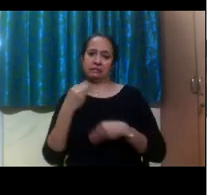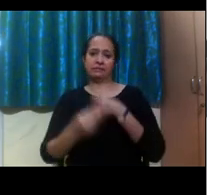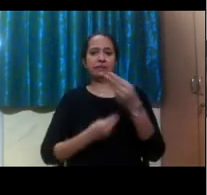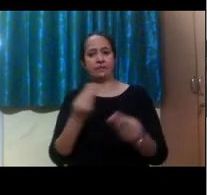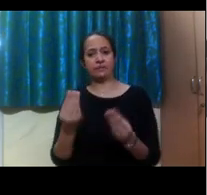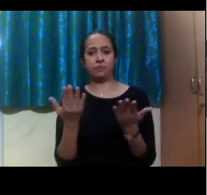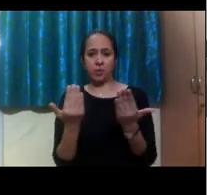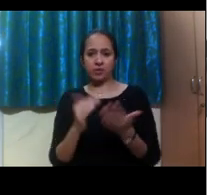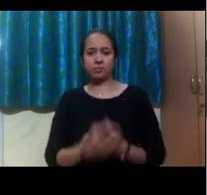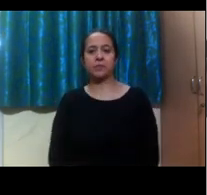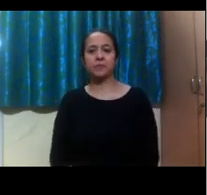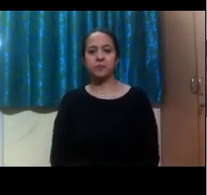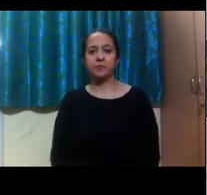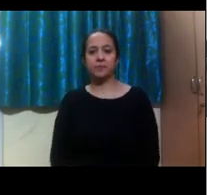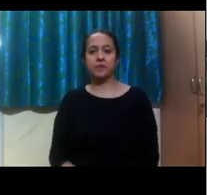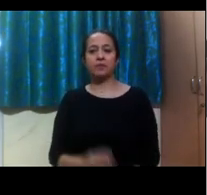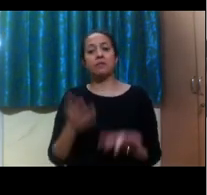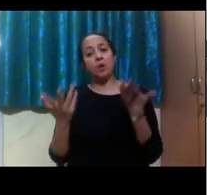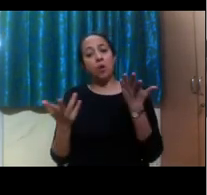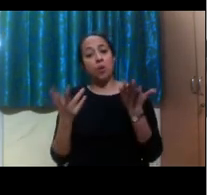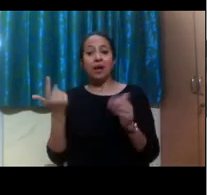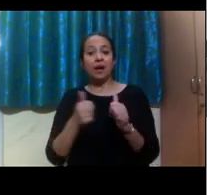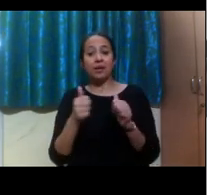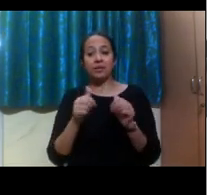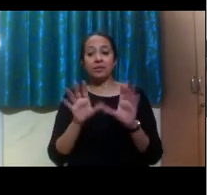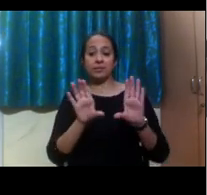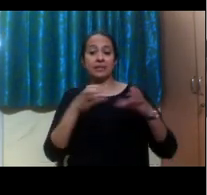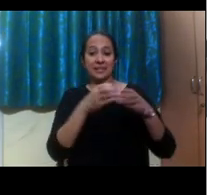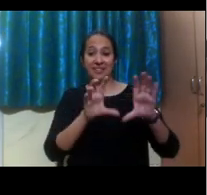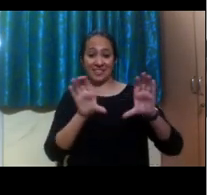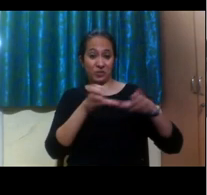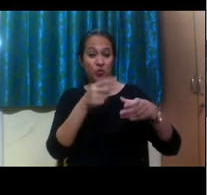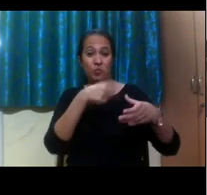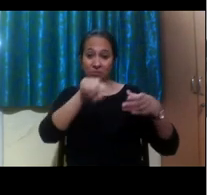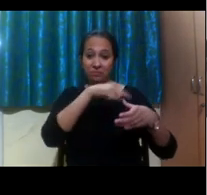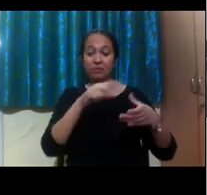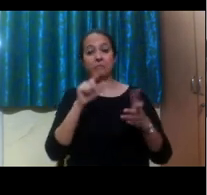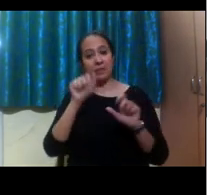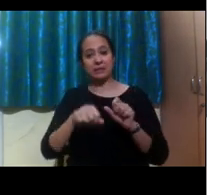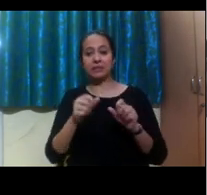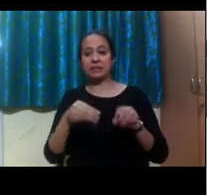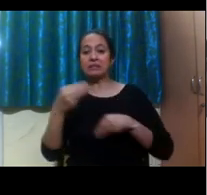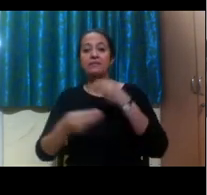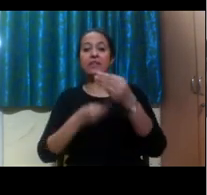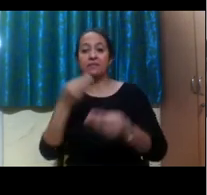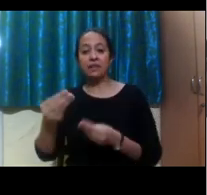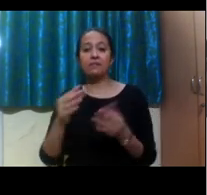since it can take time to adjust to the accommodations and get those accommodations in place.